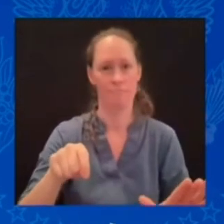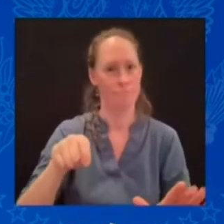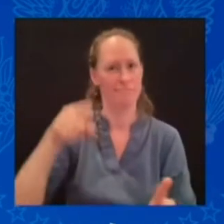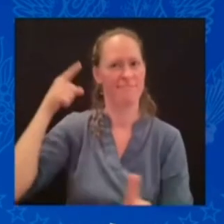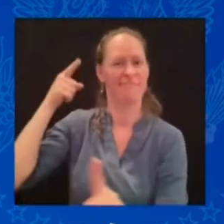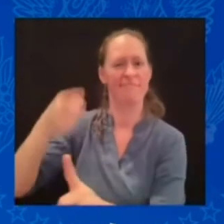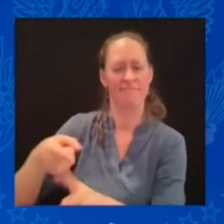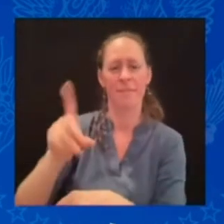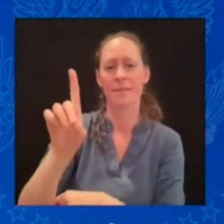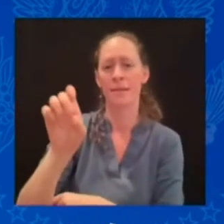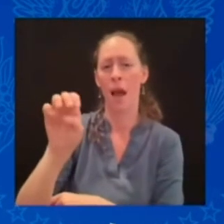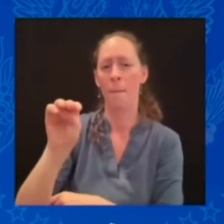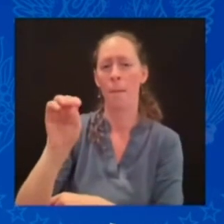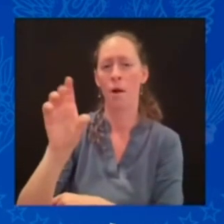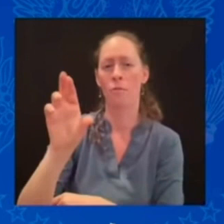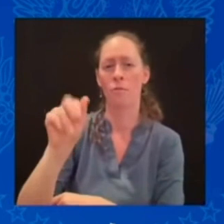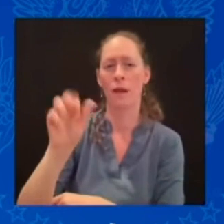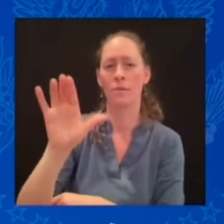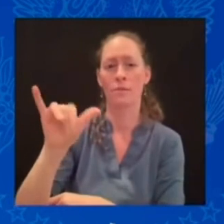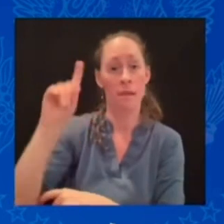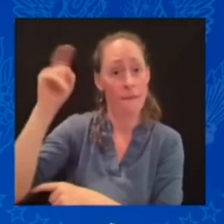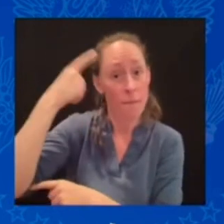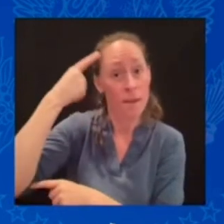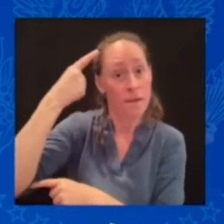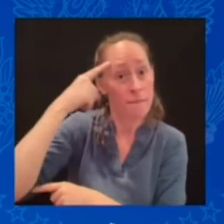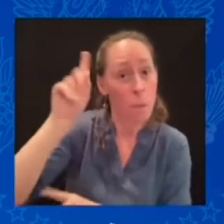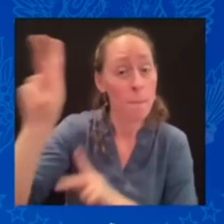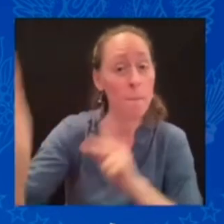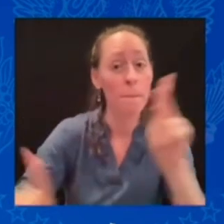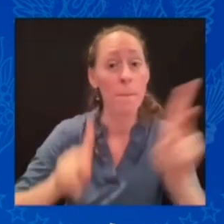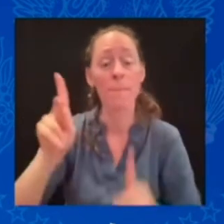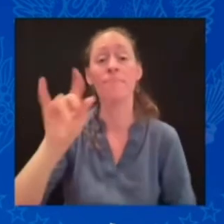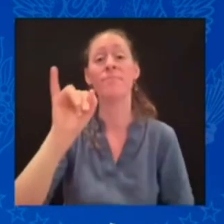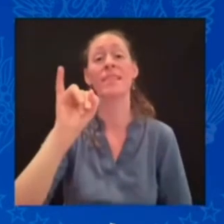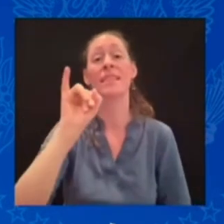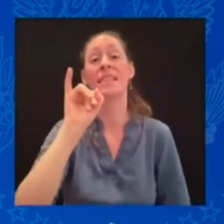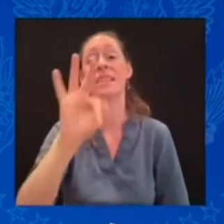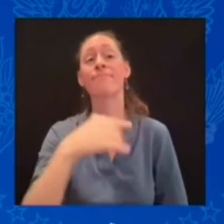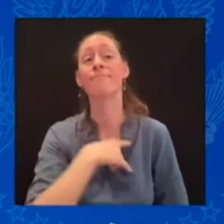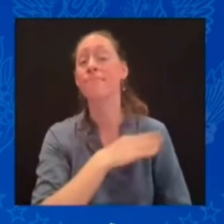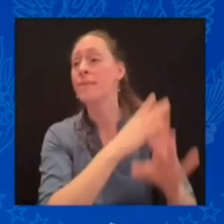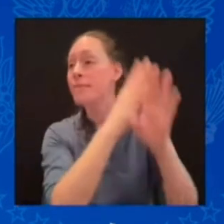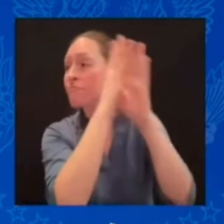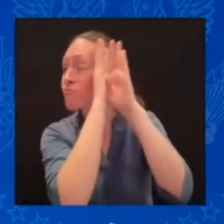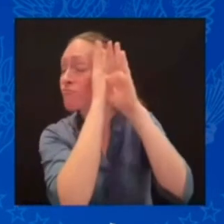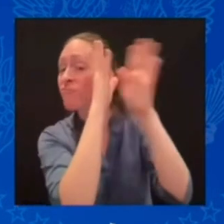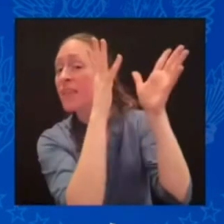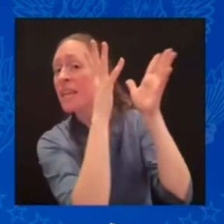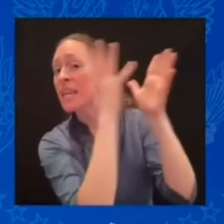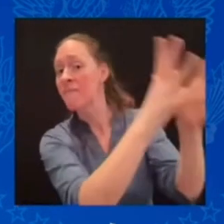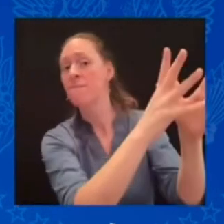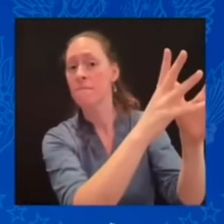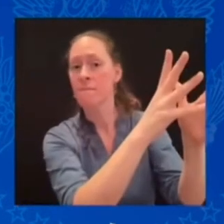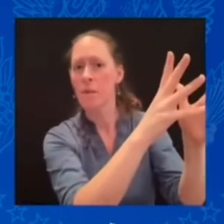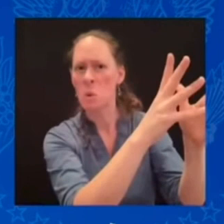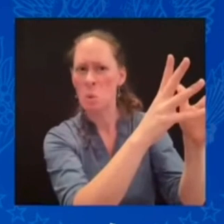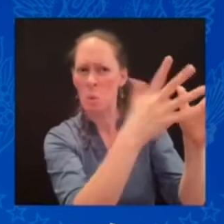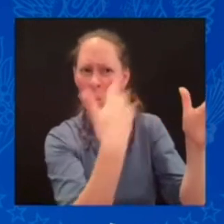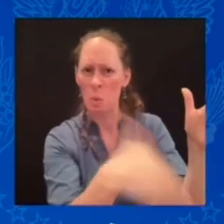happen in the rest of Europe if we did nothing? So this week, NATO has officially elevated our relationship with Ukraine.